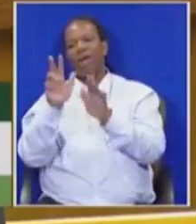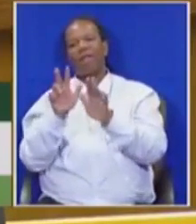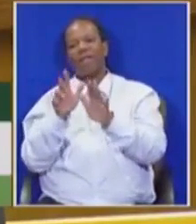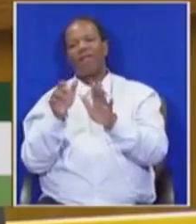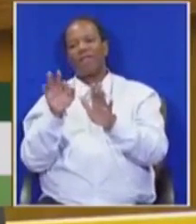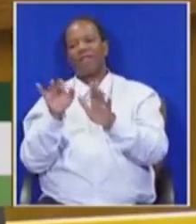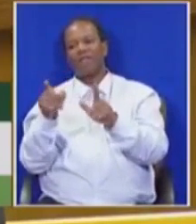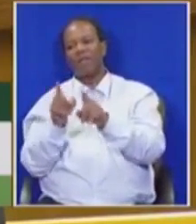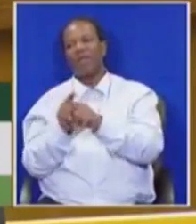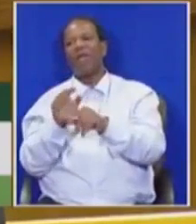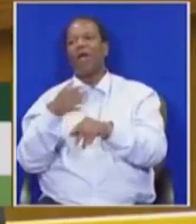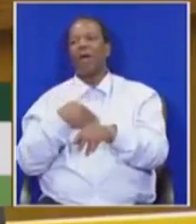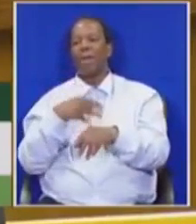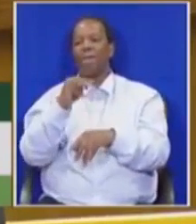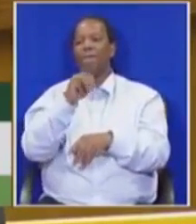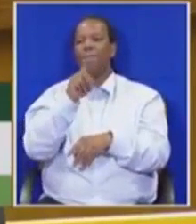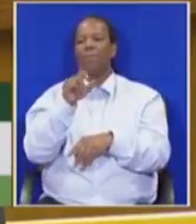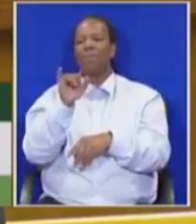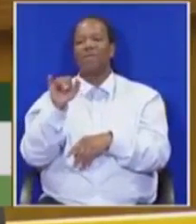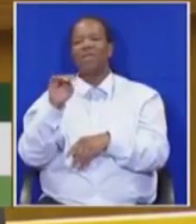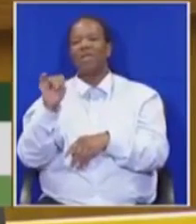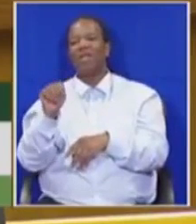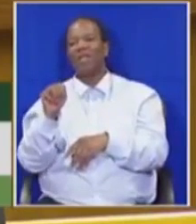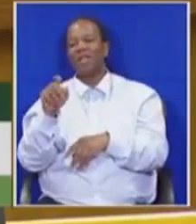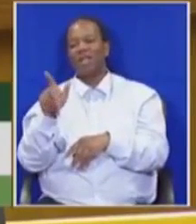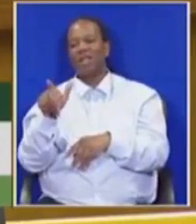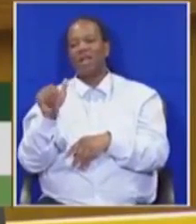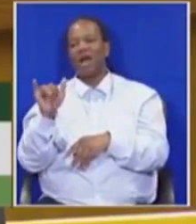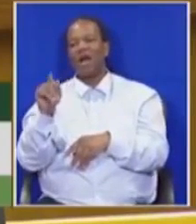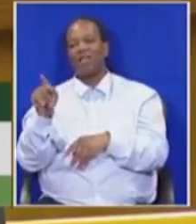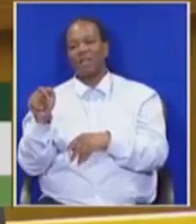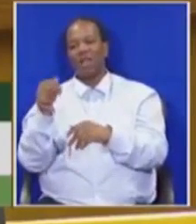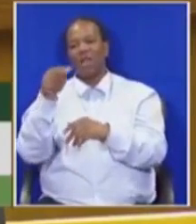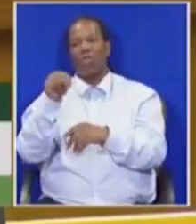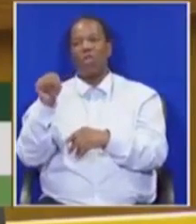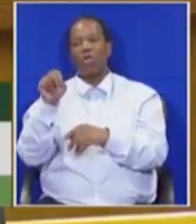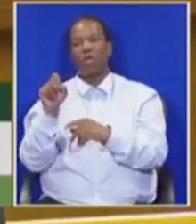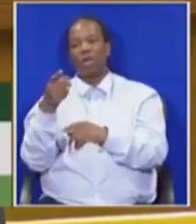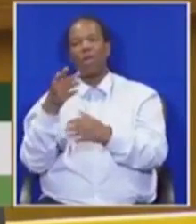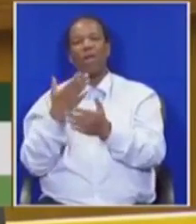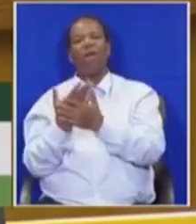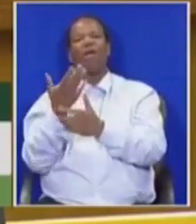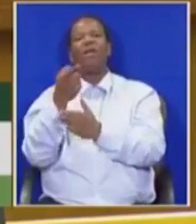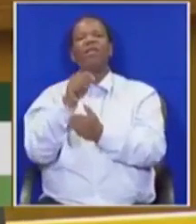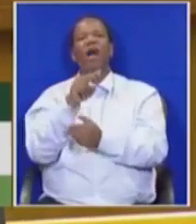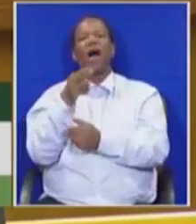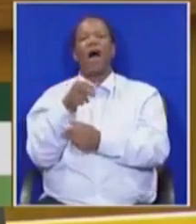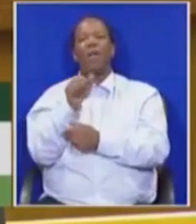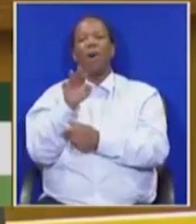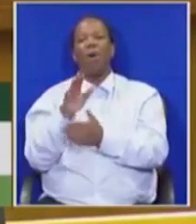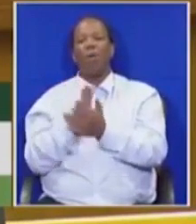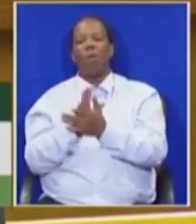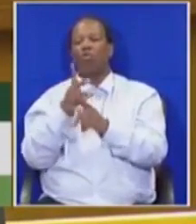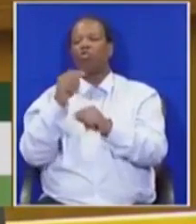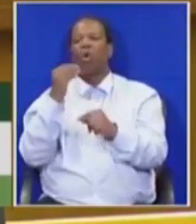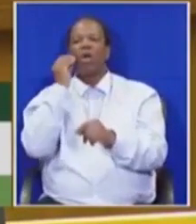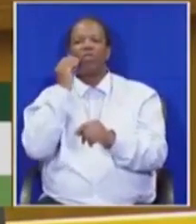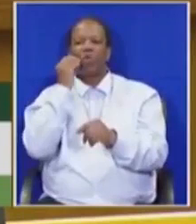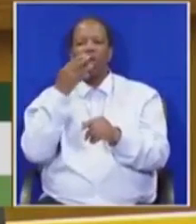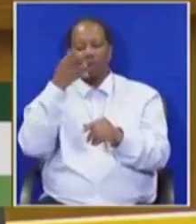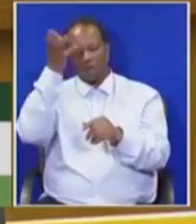against Misilkazi in north of Transvaal, the attacks of Tababusiw of King Mushoeshoe in